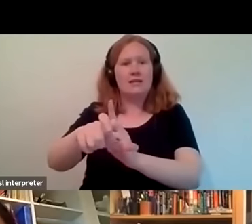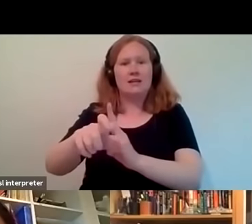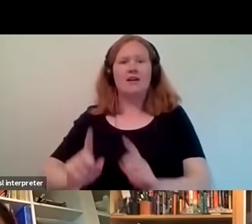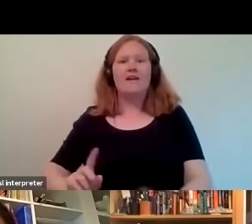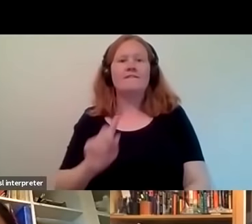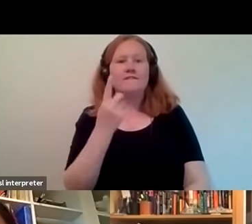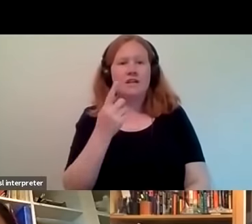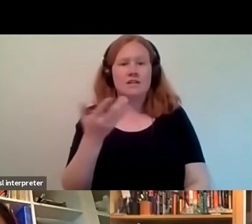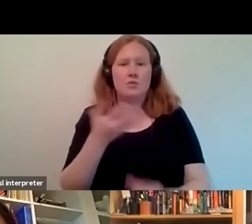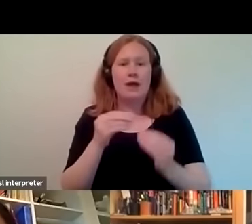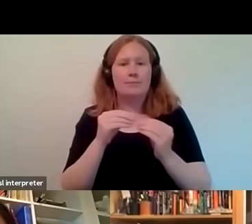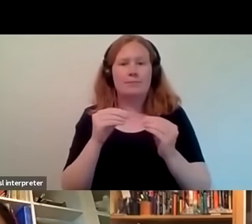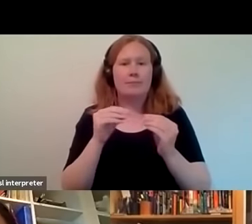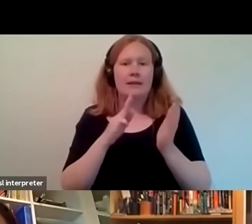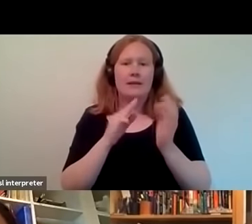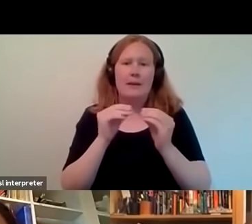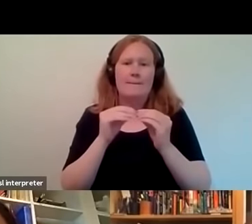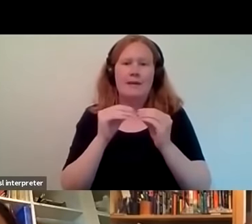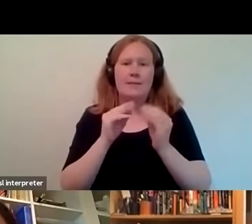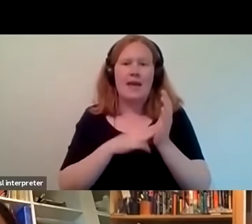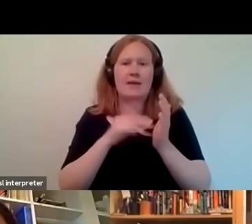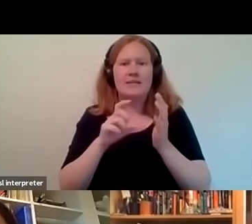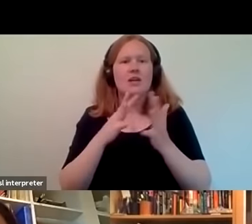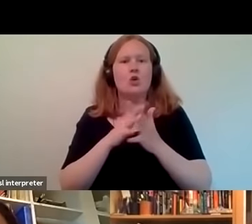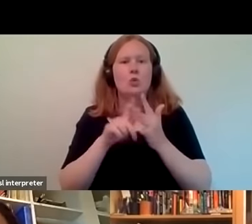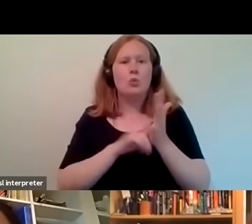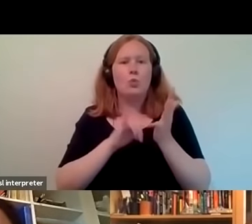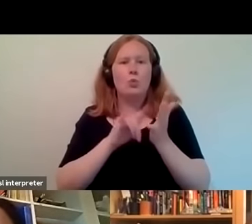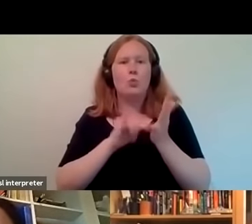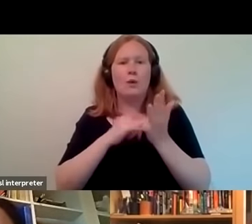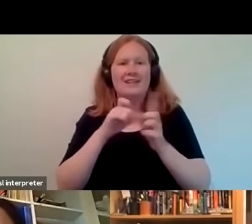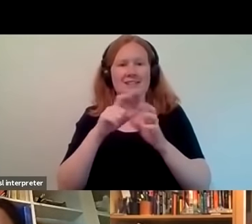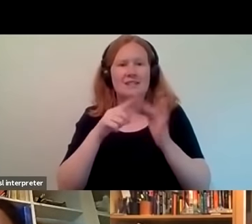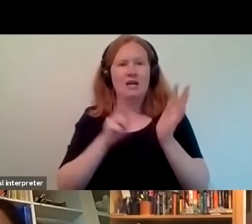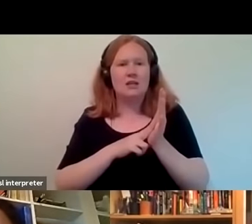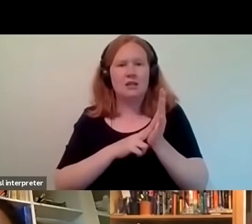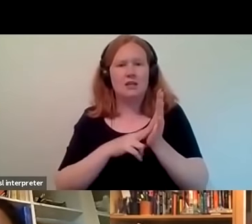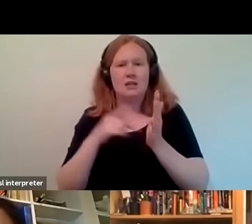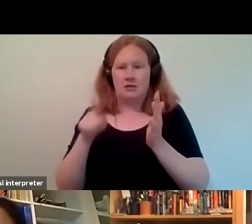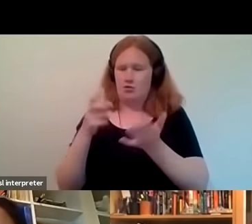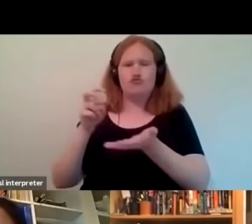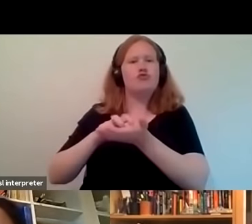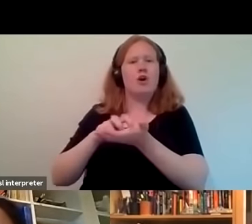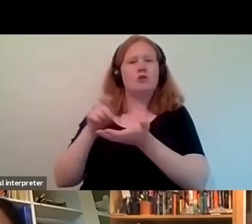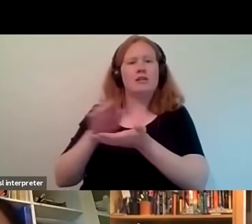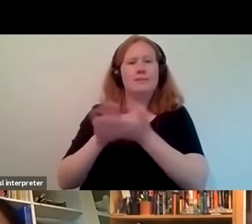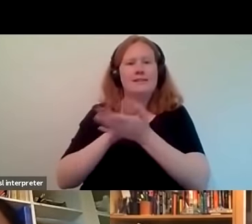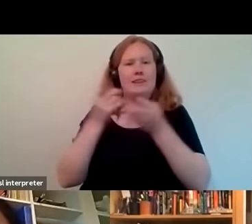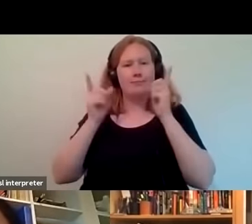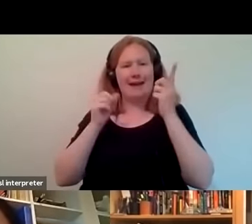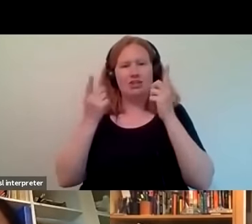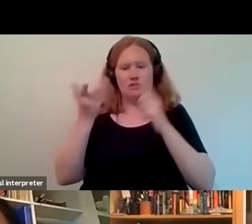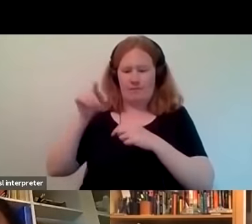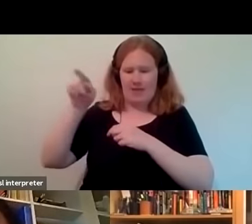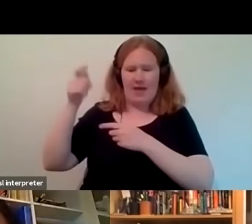was at bbmc recording studios in wilson where we had the um the the managers of there but also um